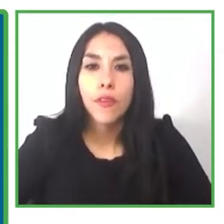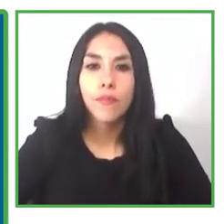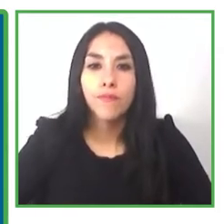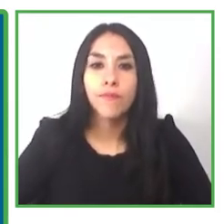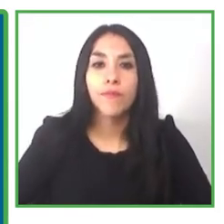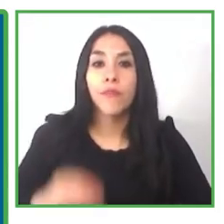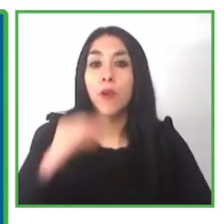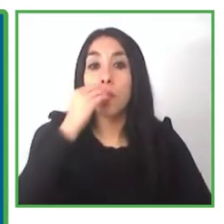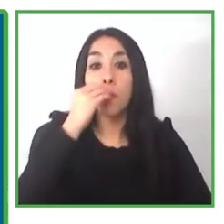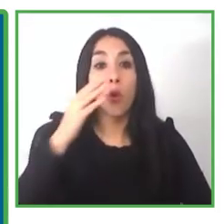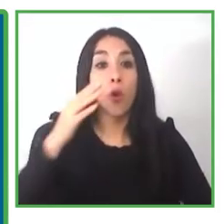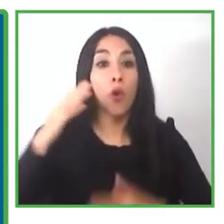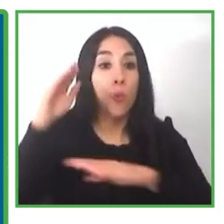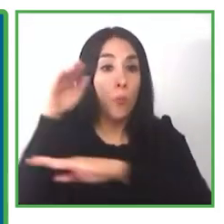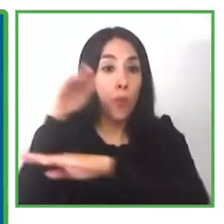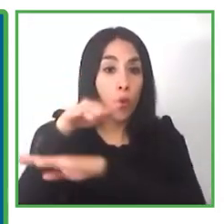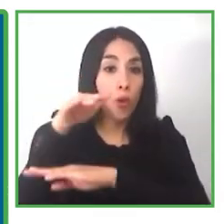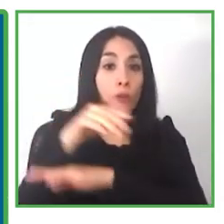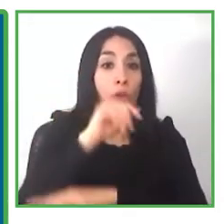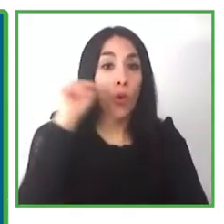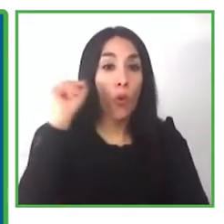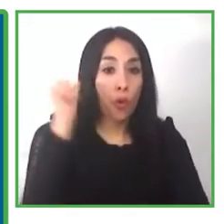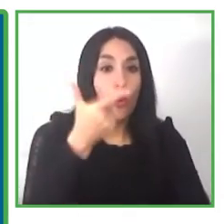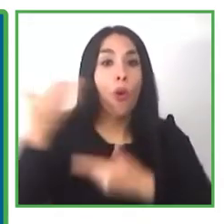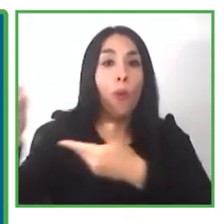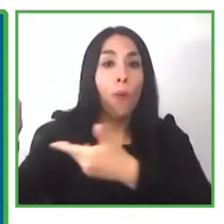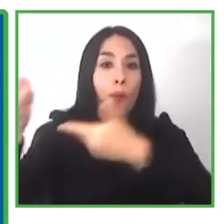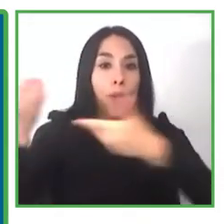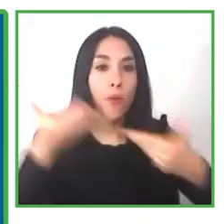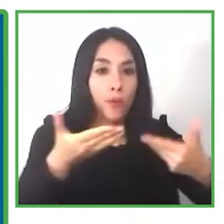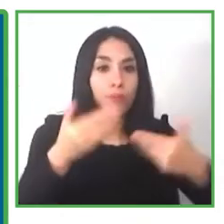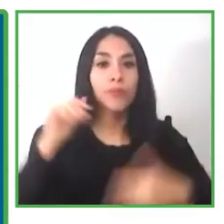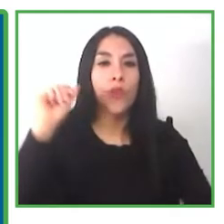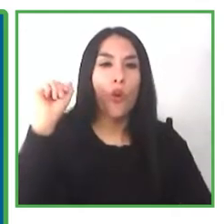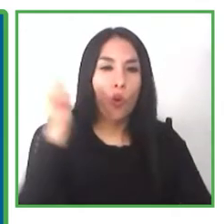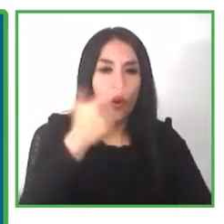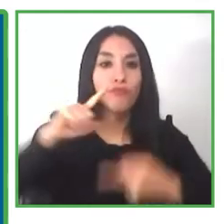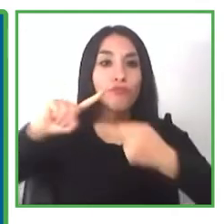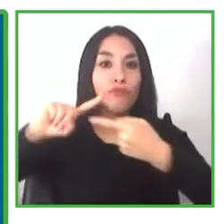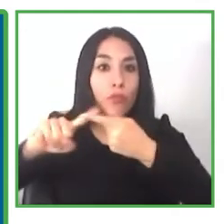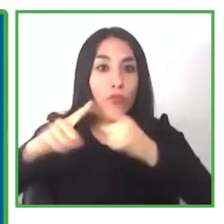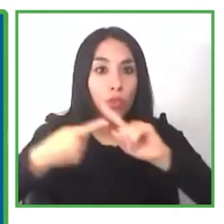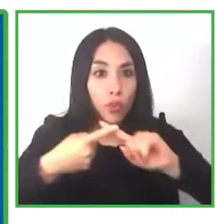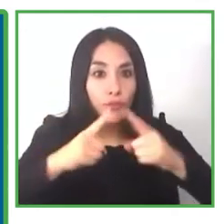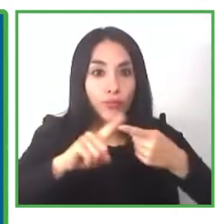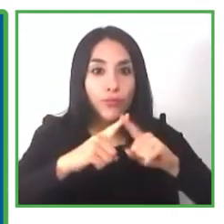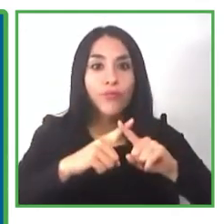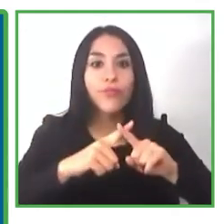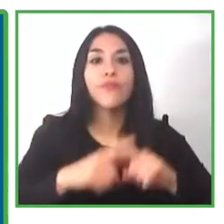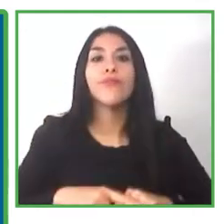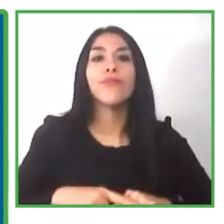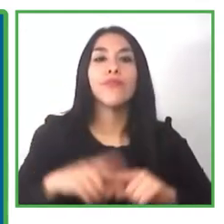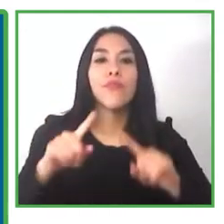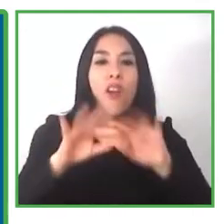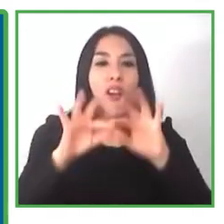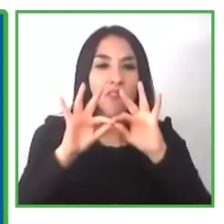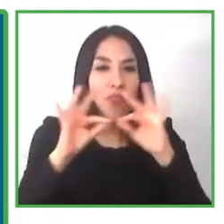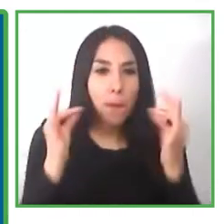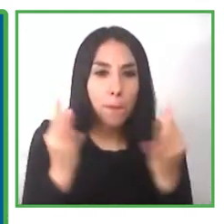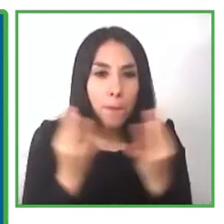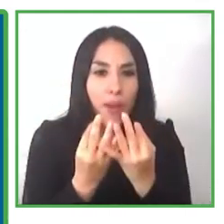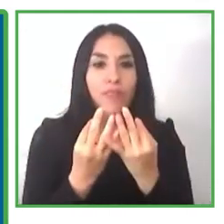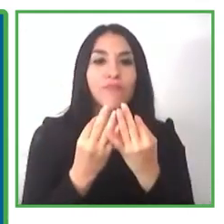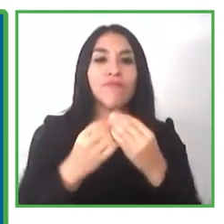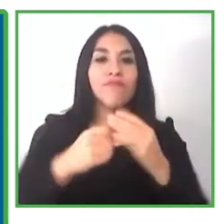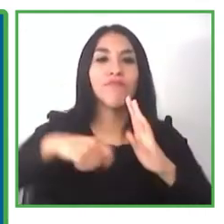good afternoon everyone i want to help you um be here today and have a successful day i